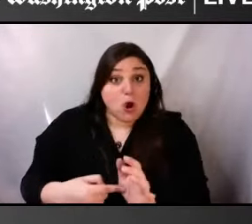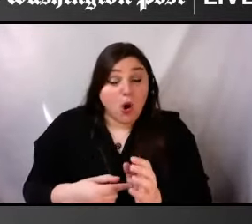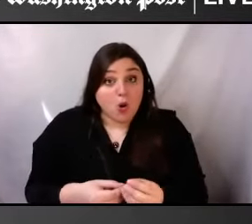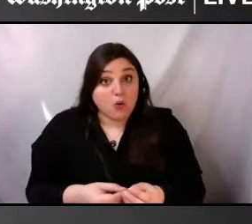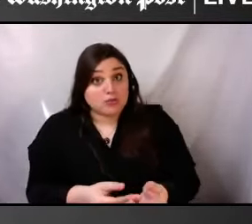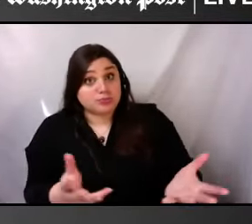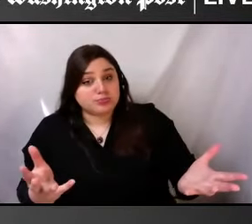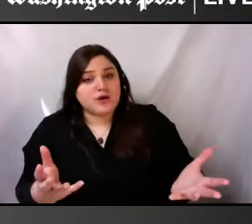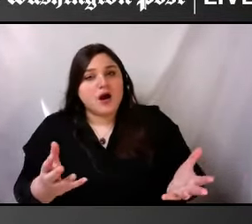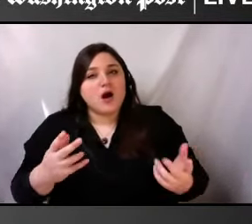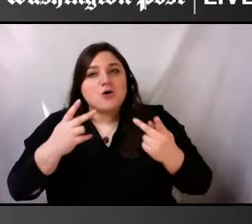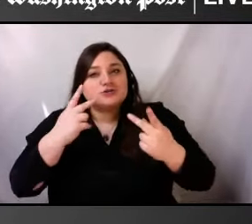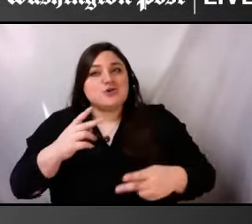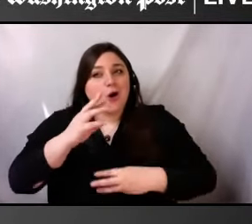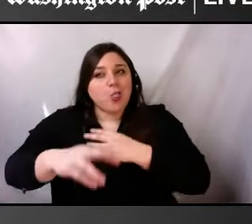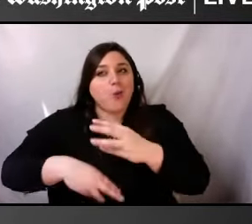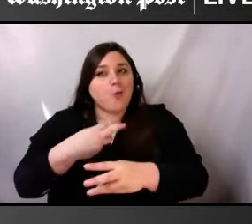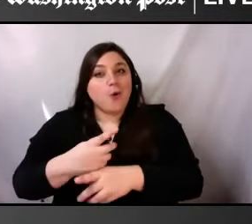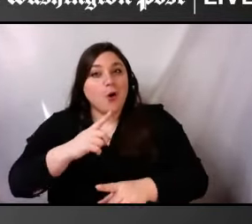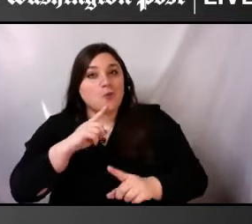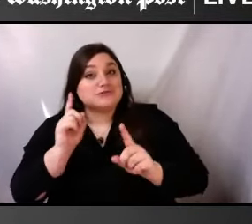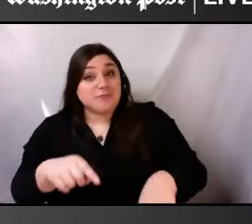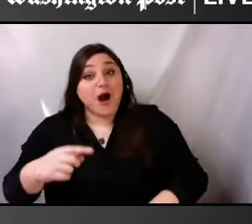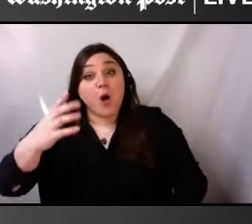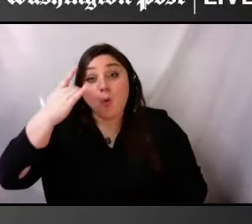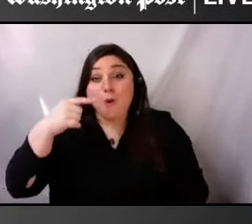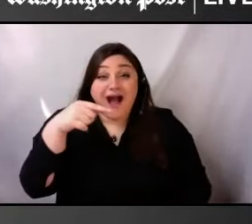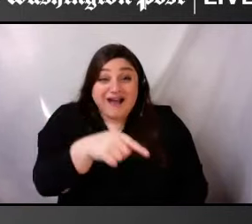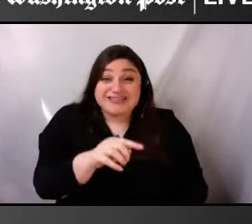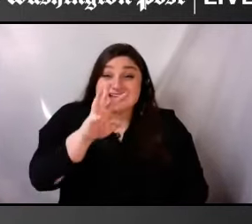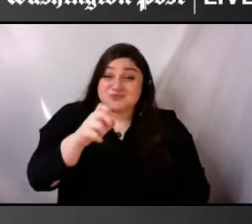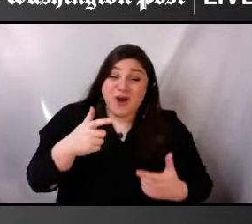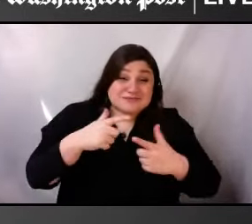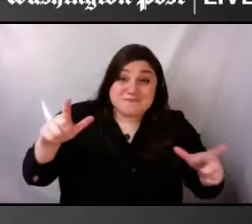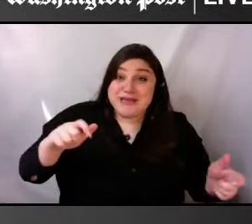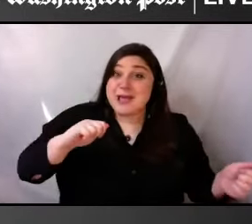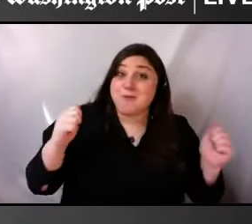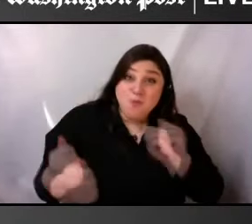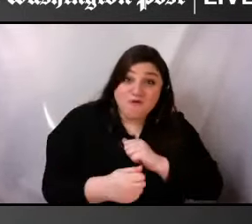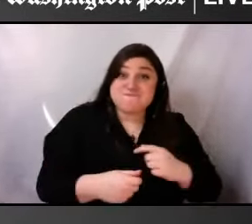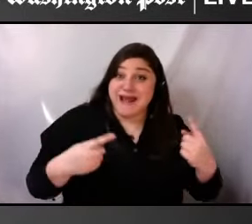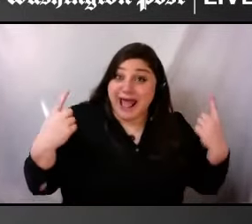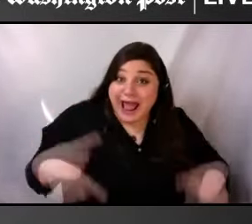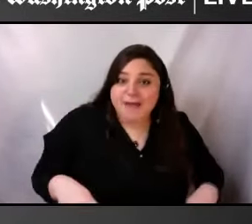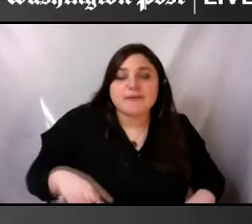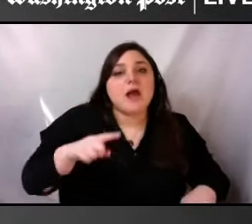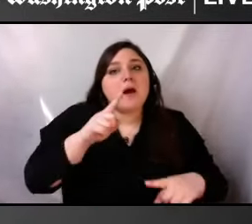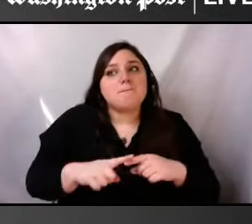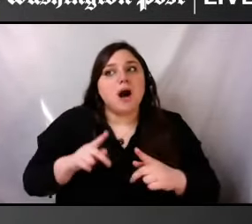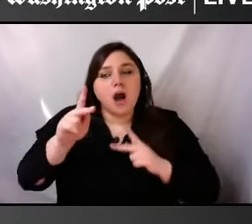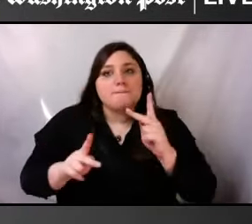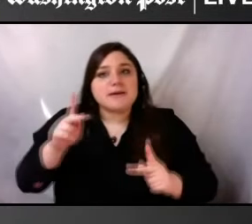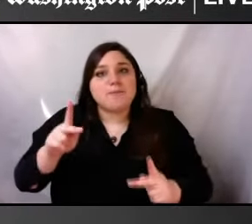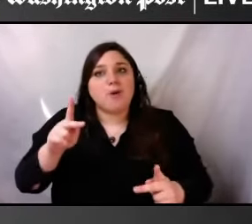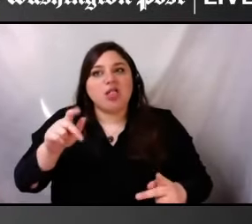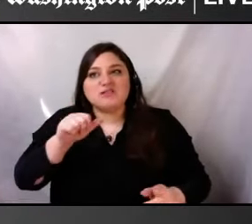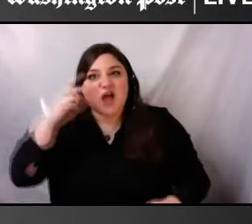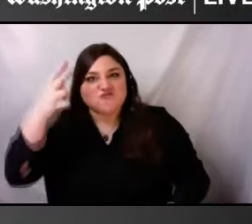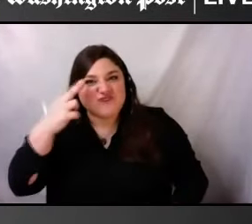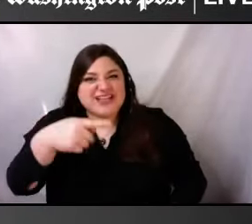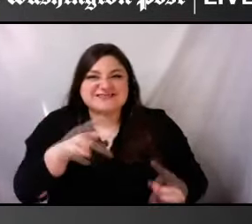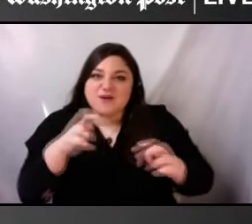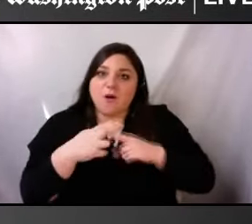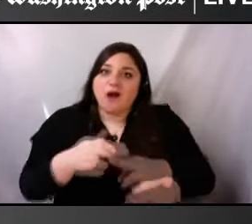was essentially a hidden movement around the disability rights, um, movement and, and the passage of the Americans with Disabilities Act and even